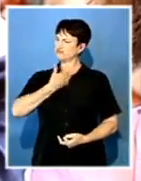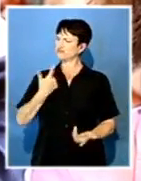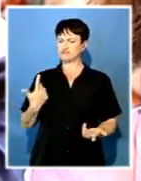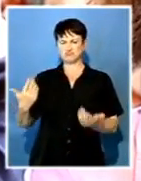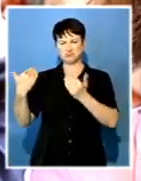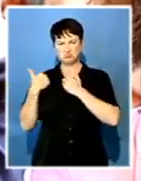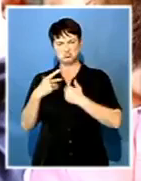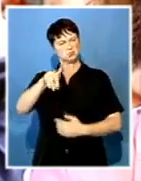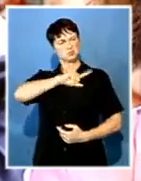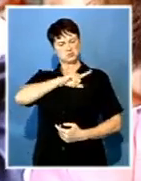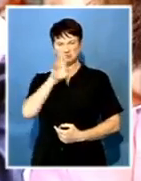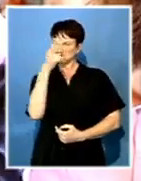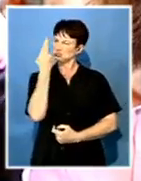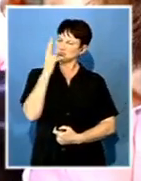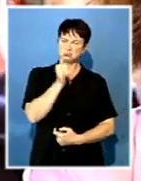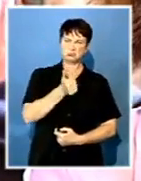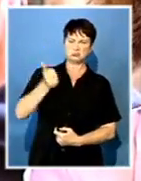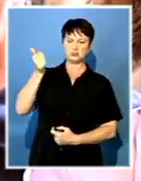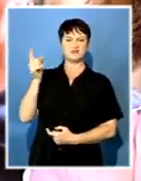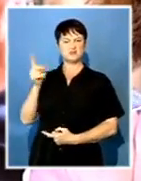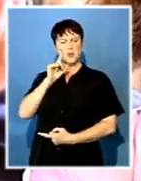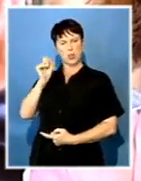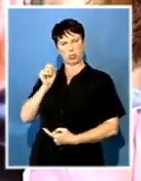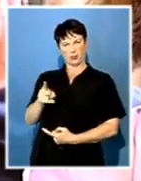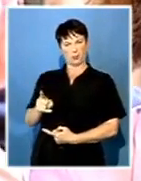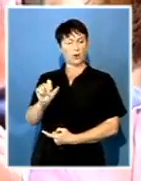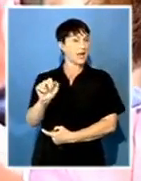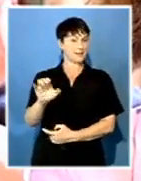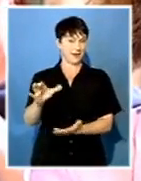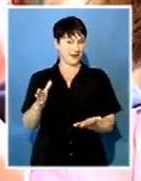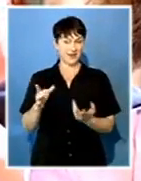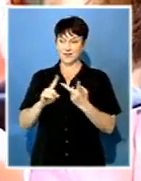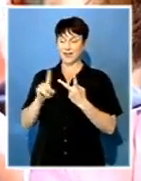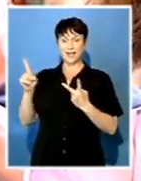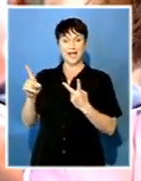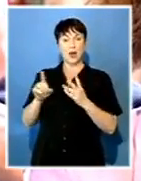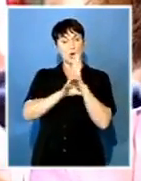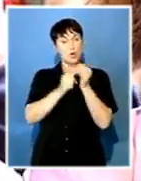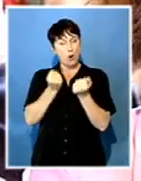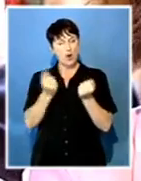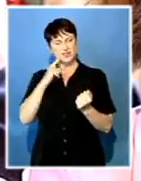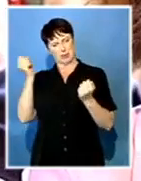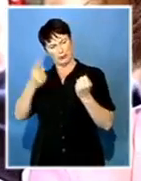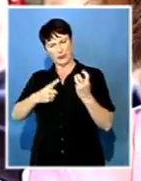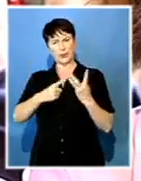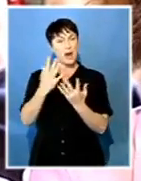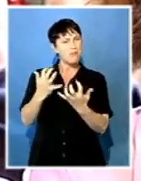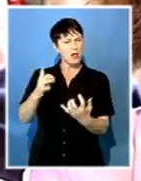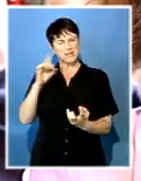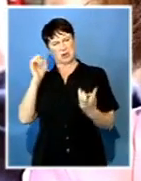and in defiance of his organization. And the Constitutional Court and Parliament.